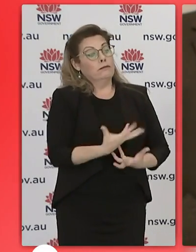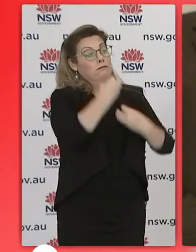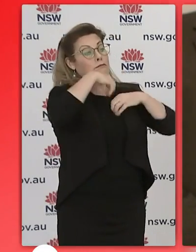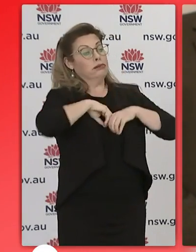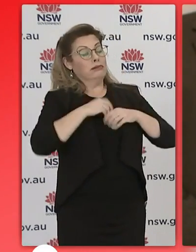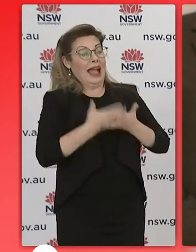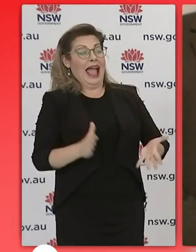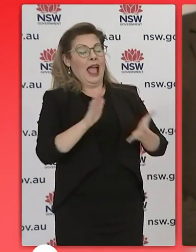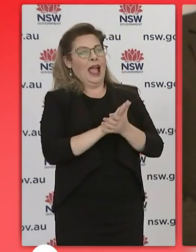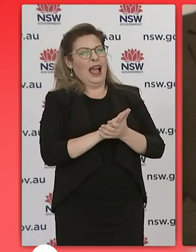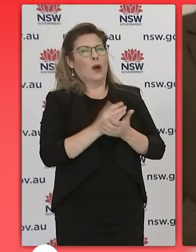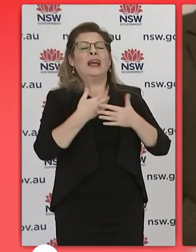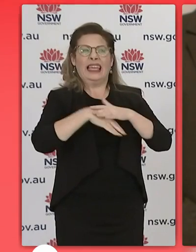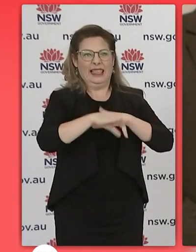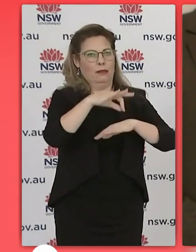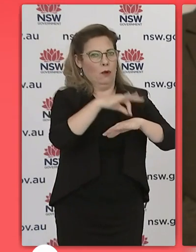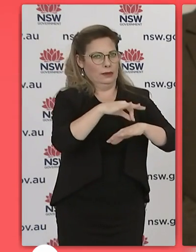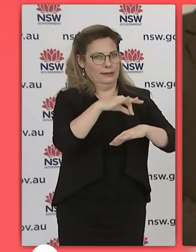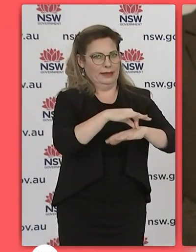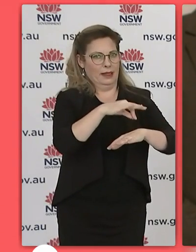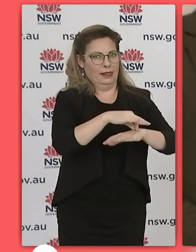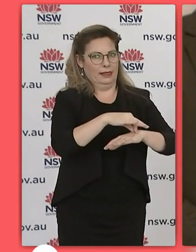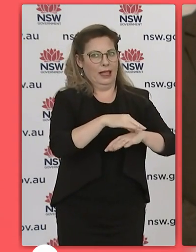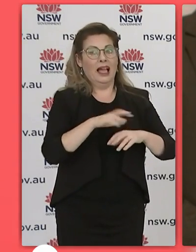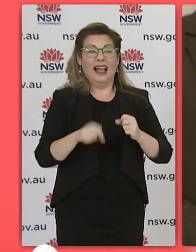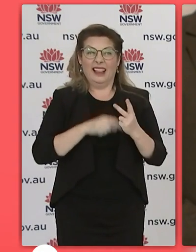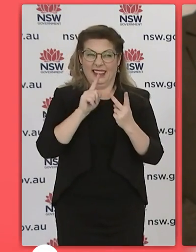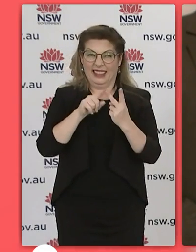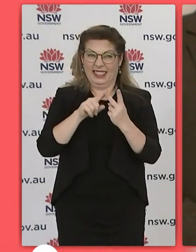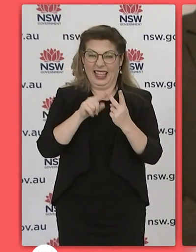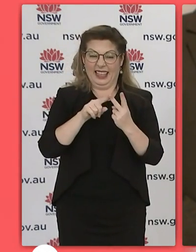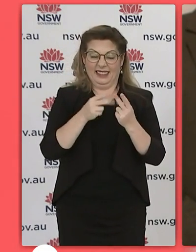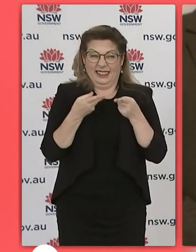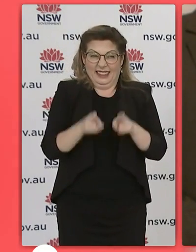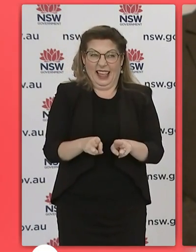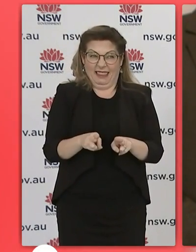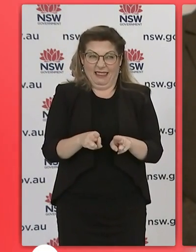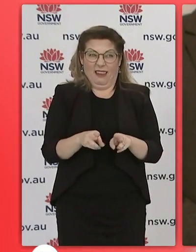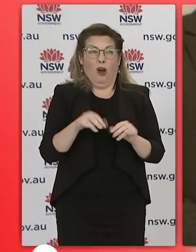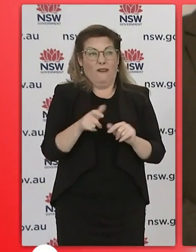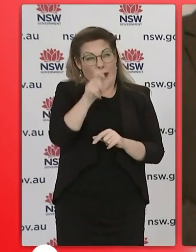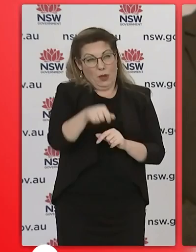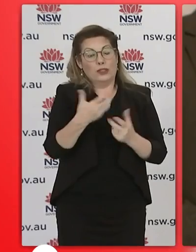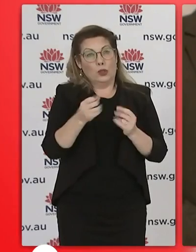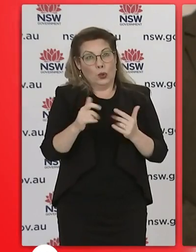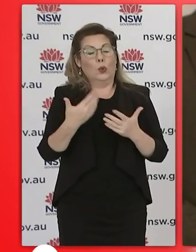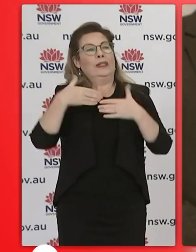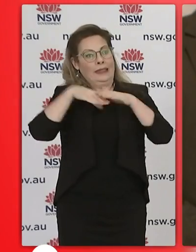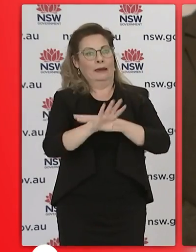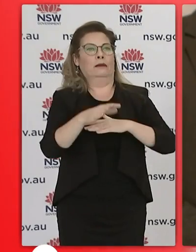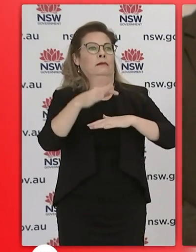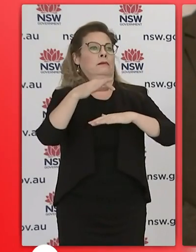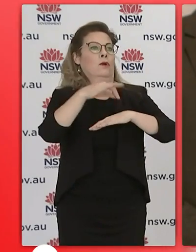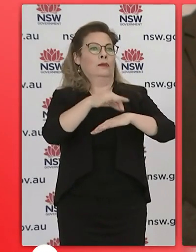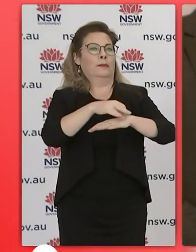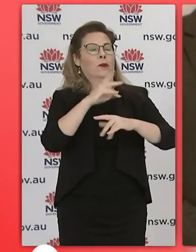this is the second death connected with the recent outbreak at liverpool hospital following the death of a man in his 90s which was reported on the 2nd